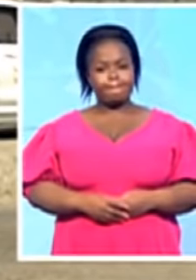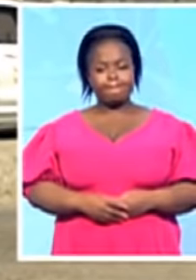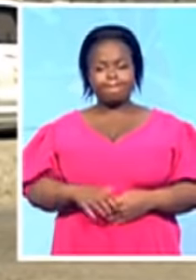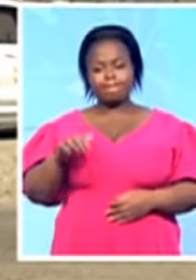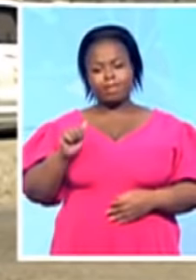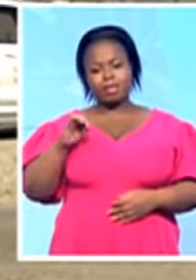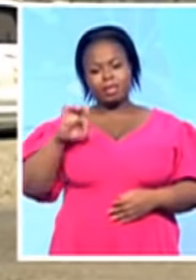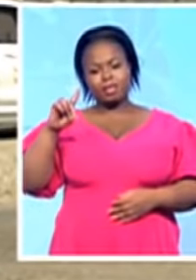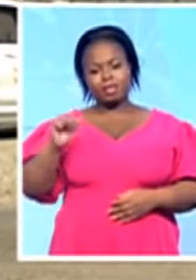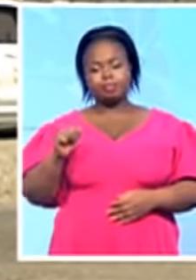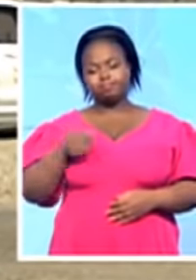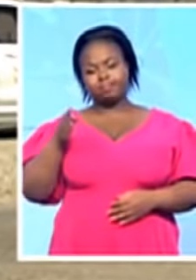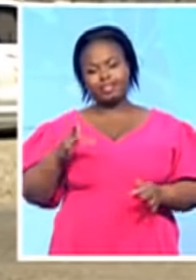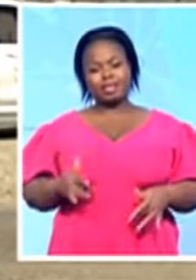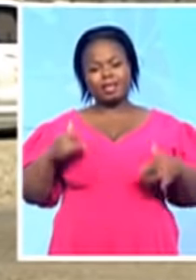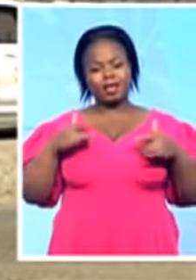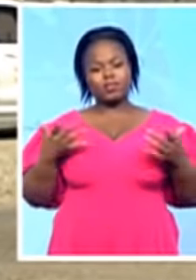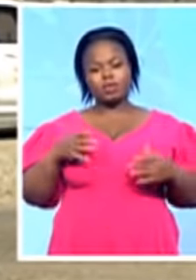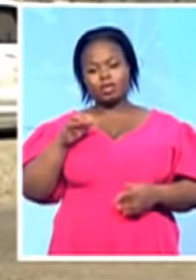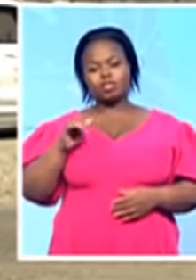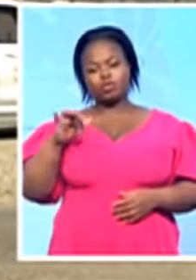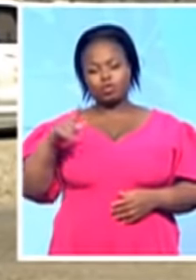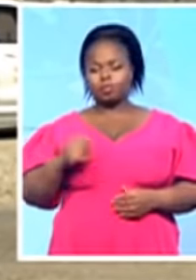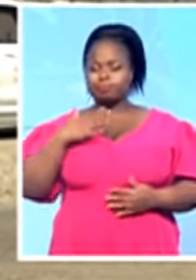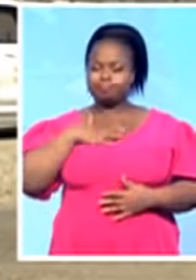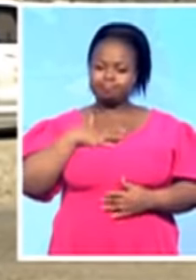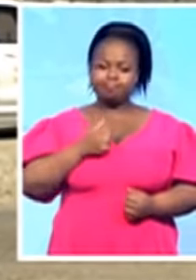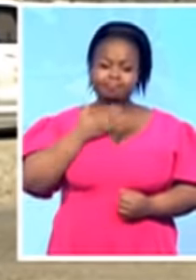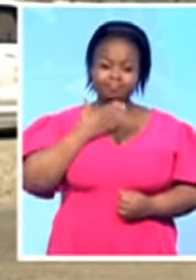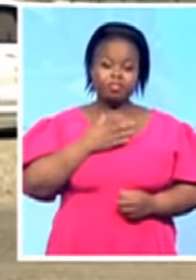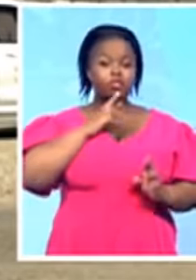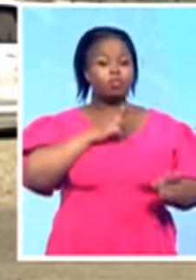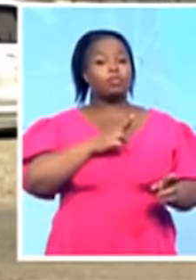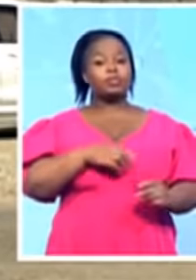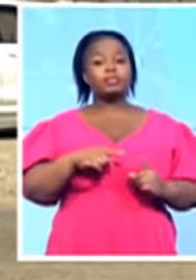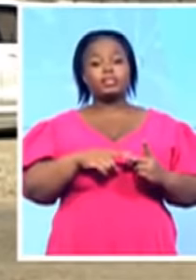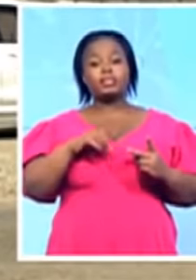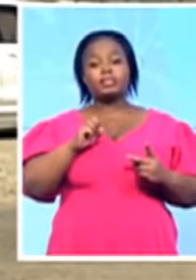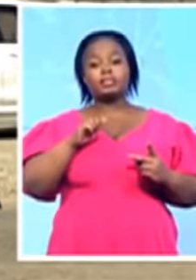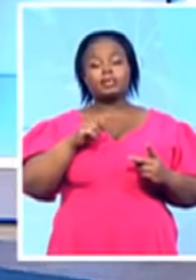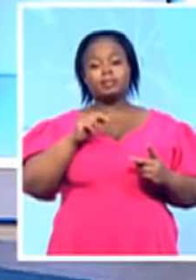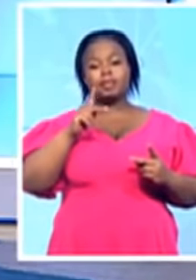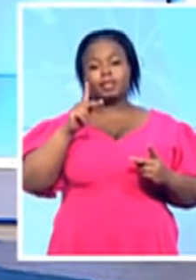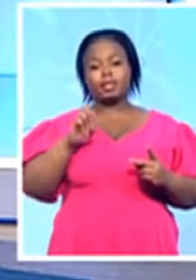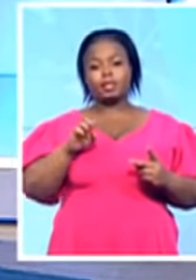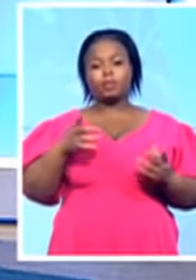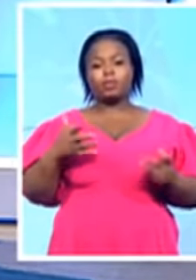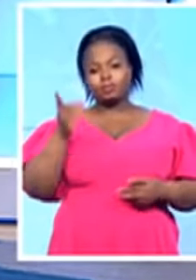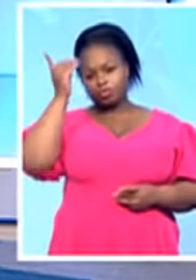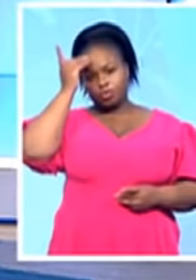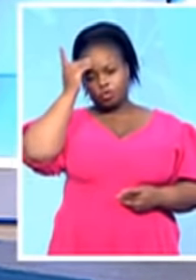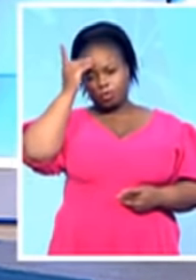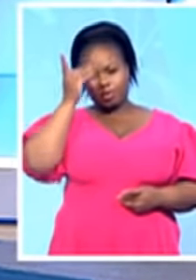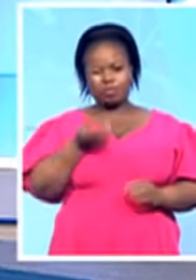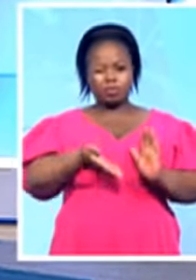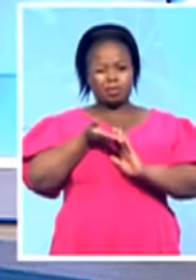appreciate your reporting. We also have Samkele Maseko live for us in Durban with developments. We're going to bring him into the conversation